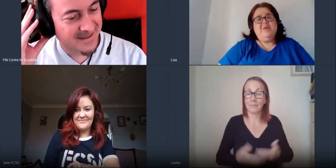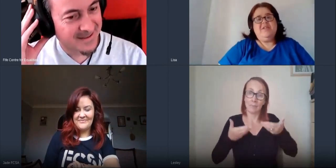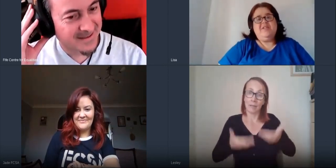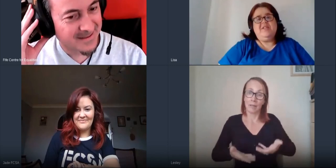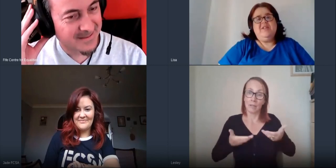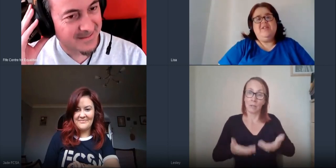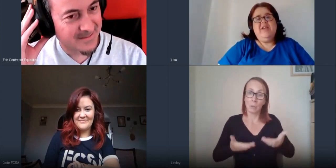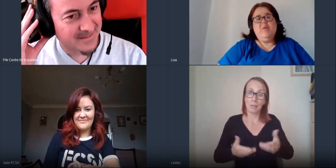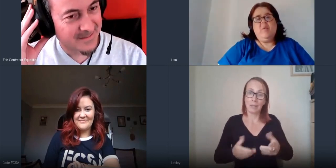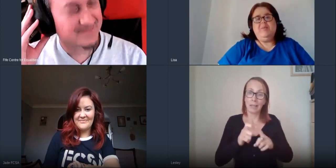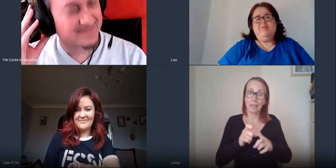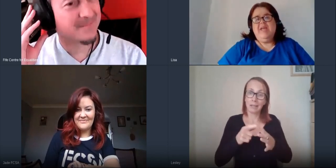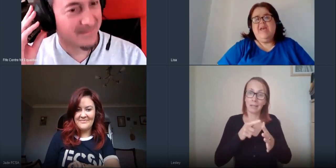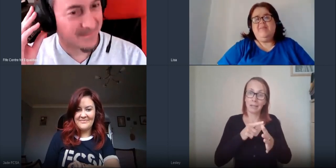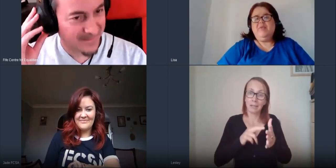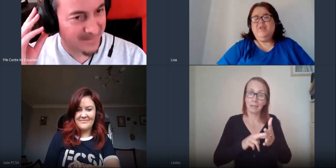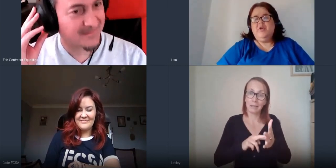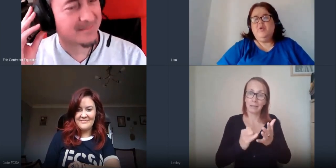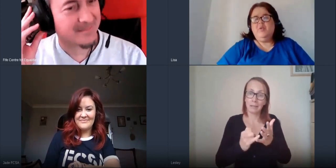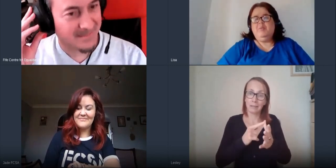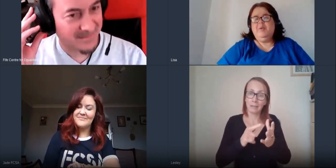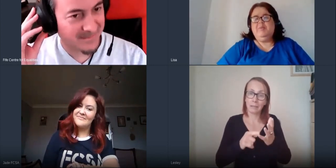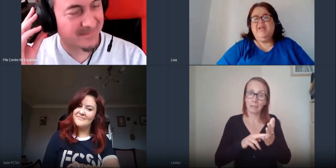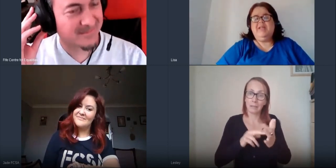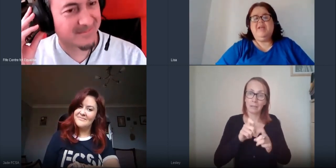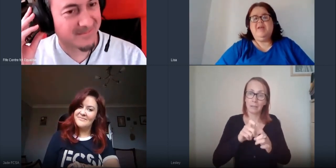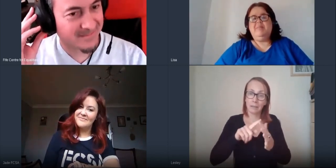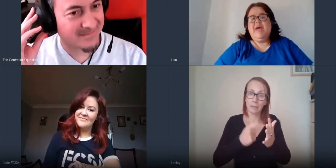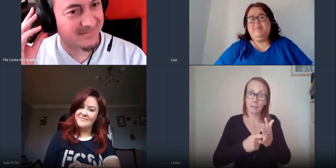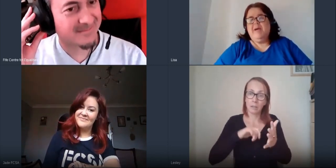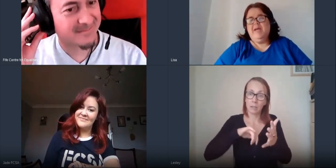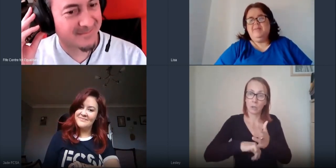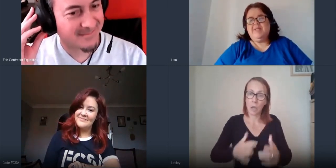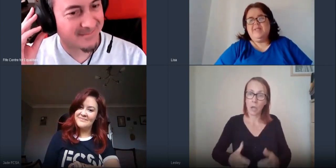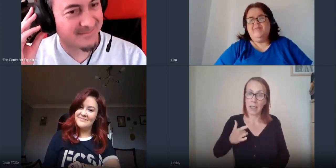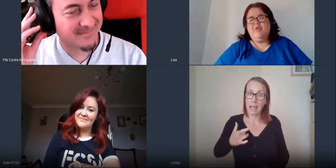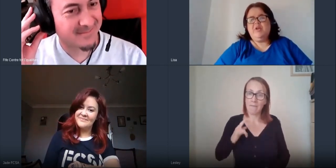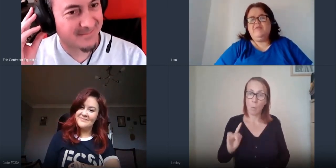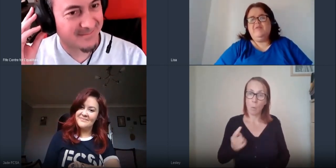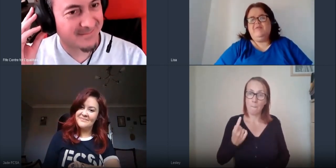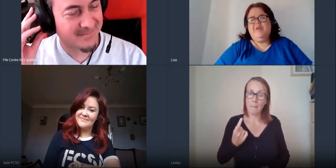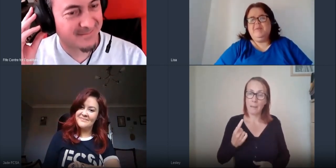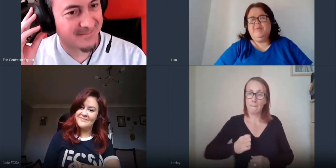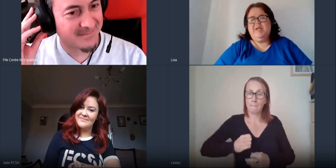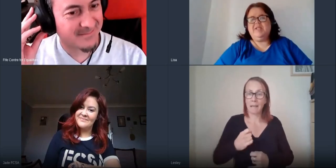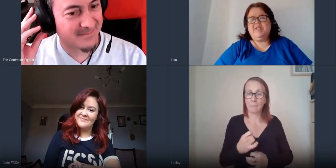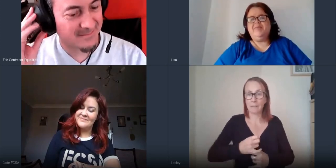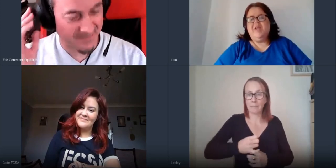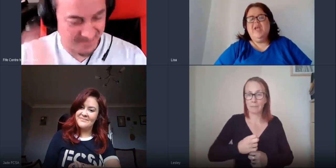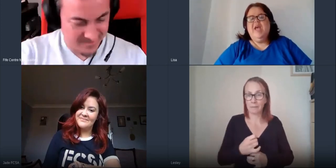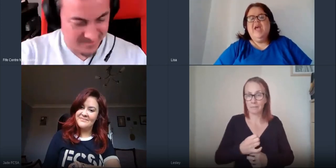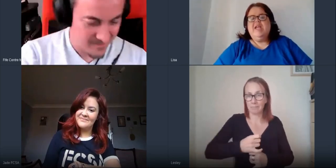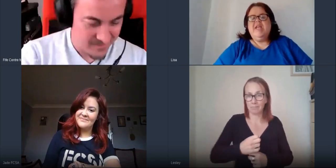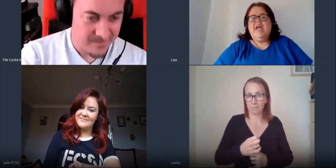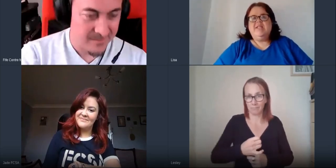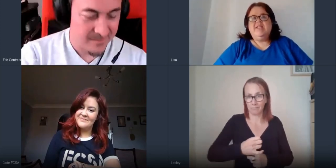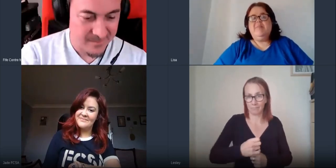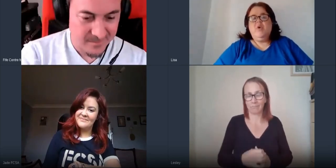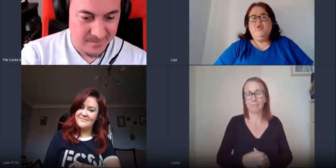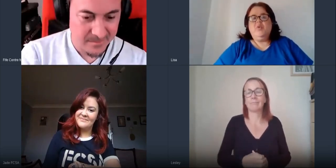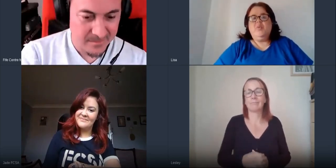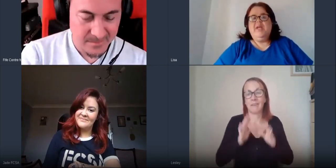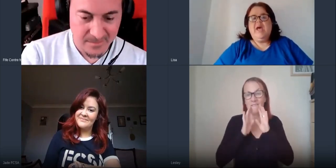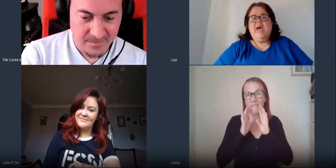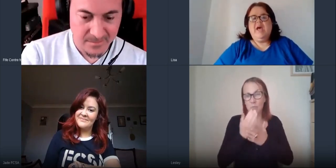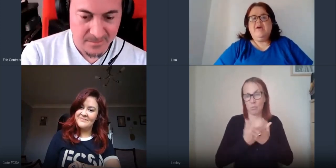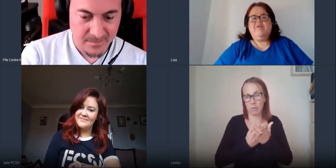saunders live at 1pm who will be playing the bagpipes on our day's break page and tomorrow